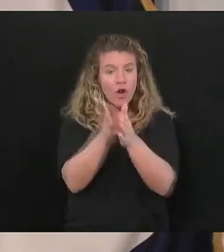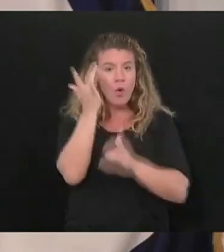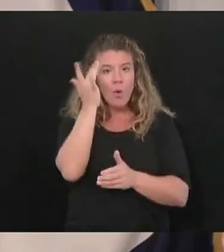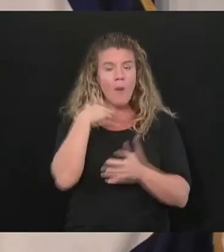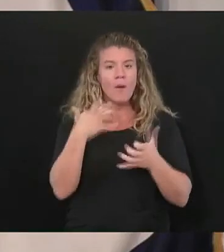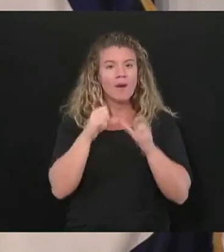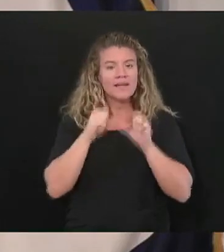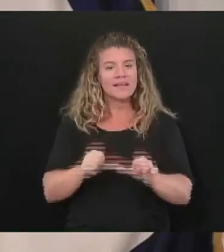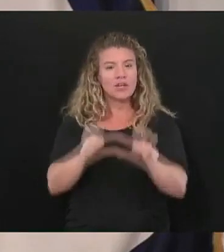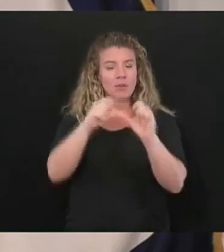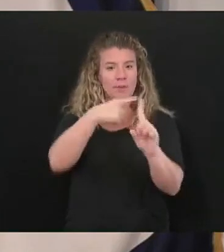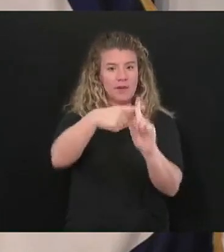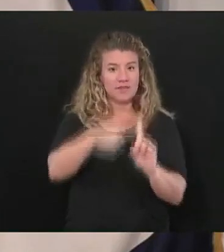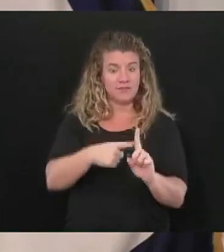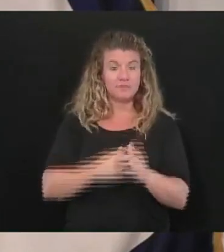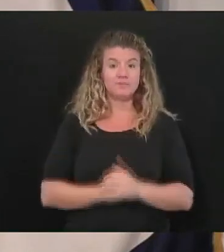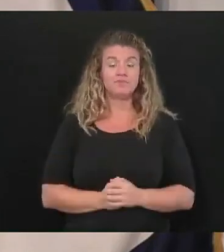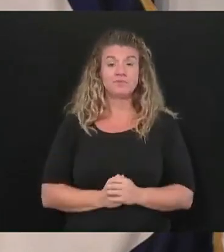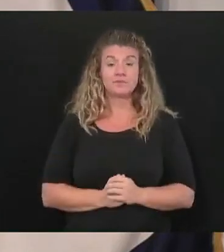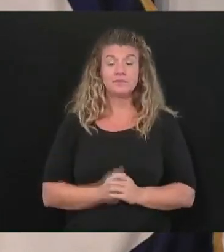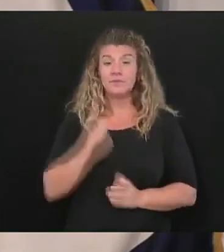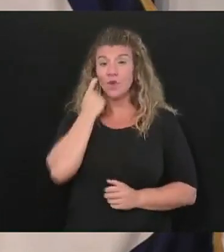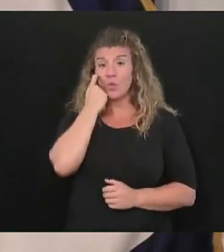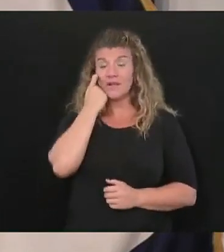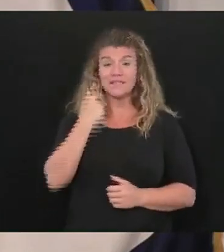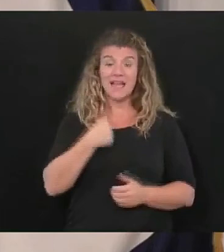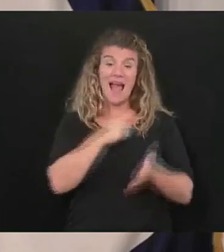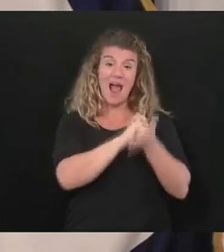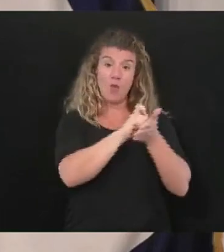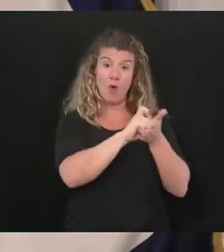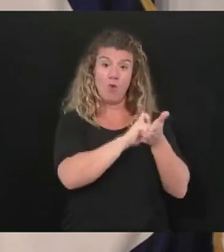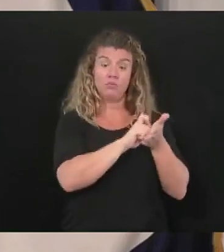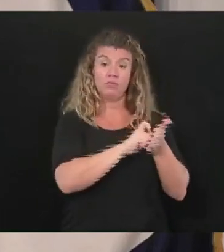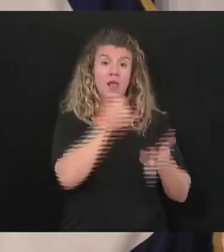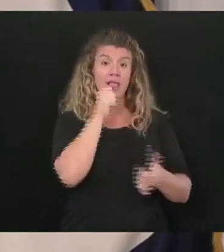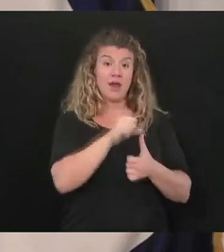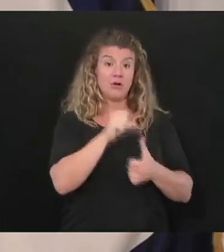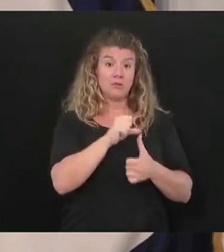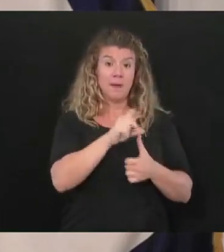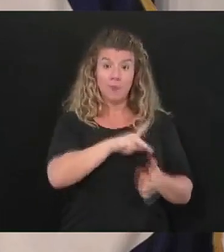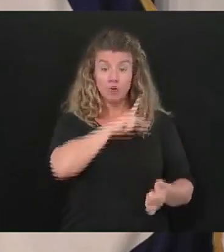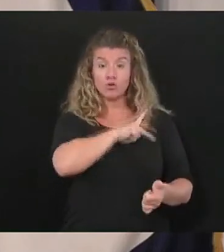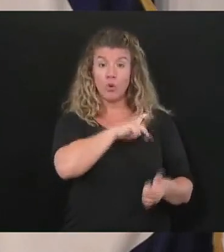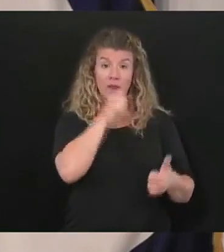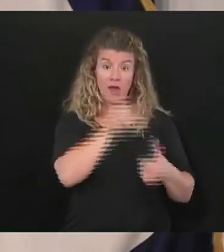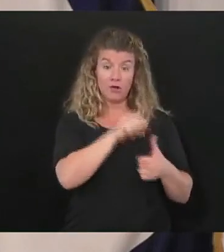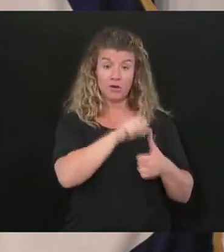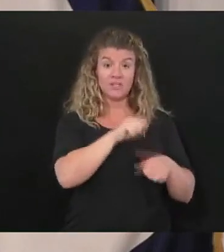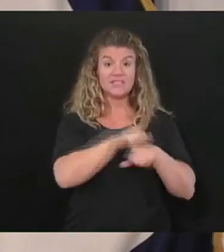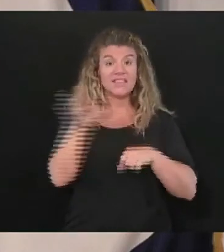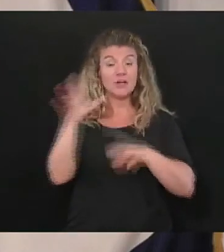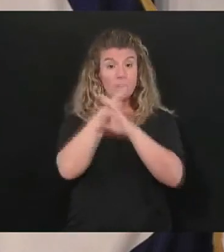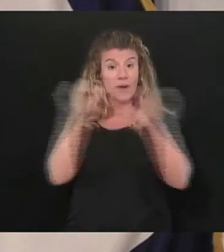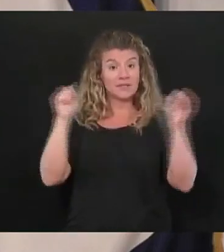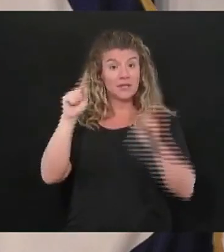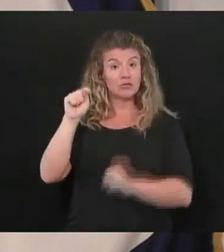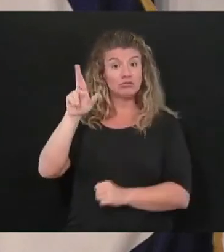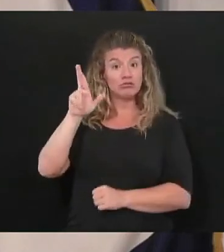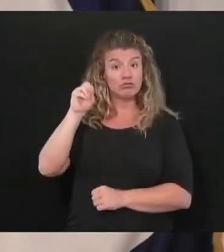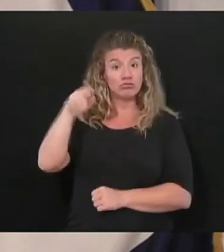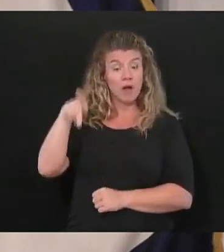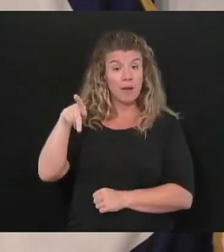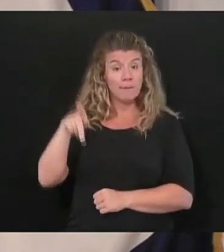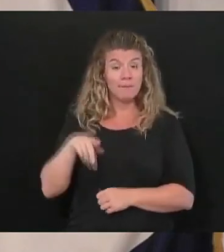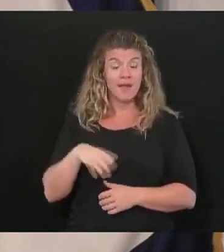through writing a personal note to President Trump and the note was directly